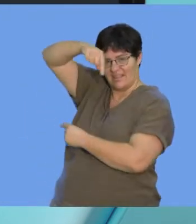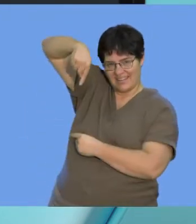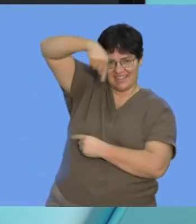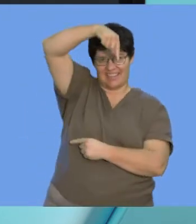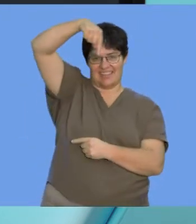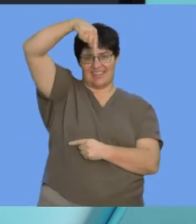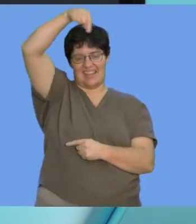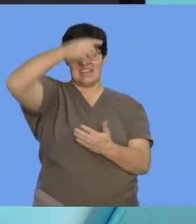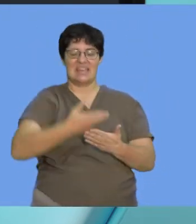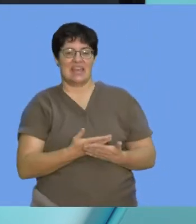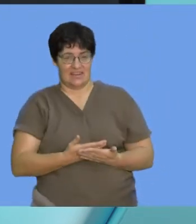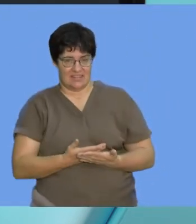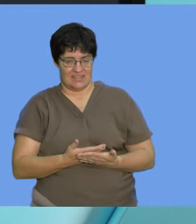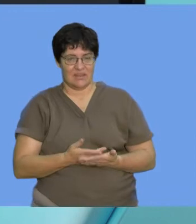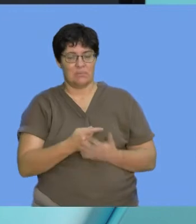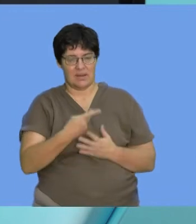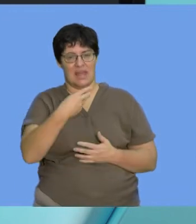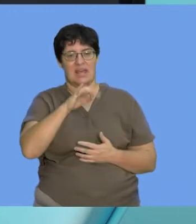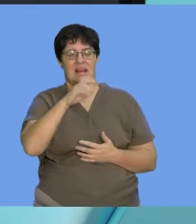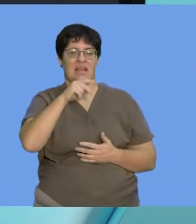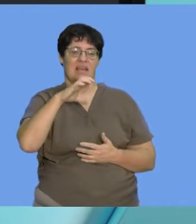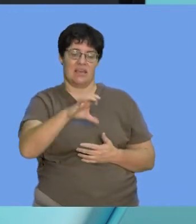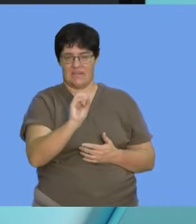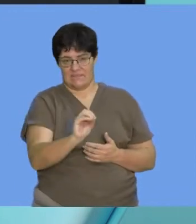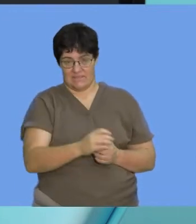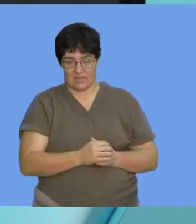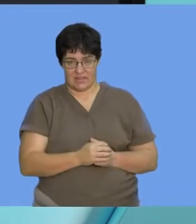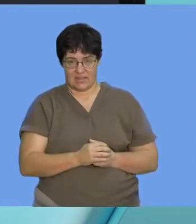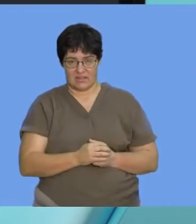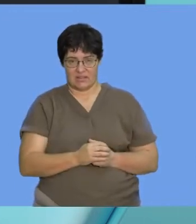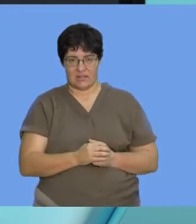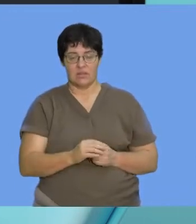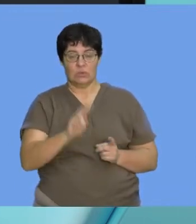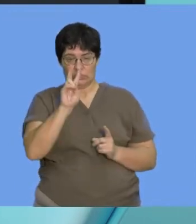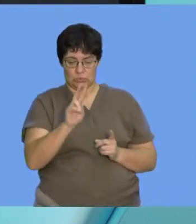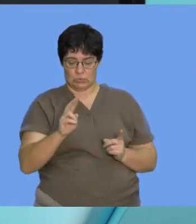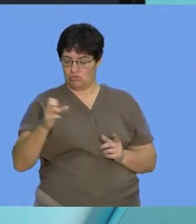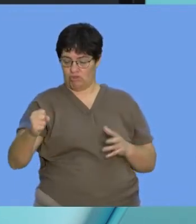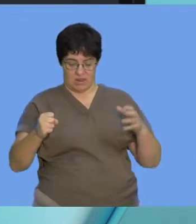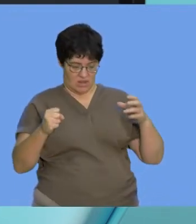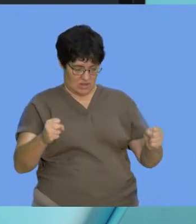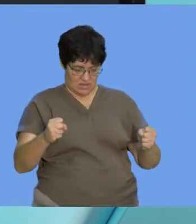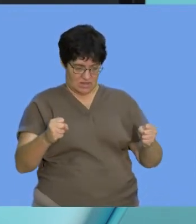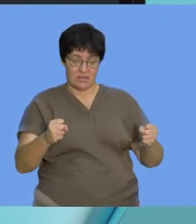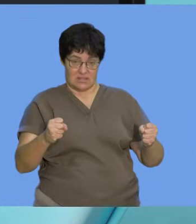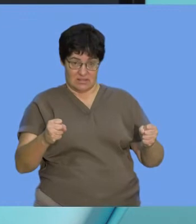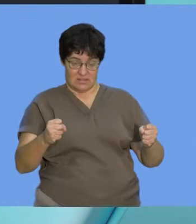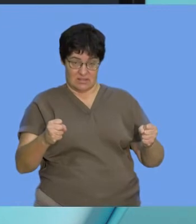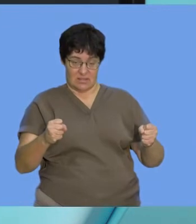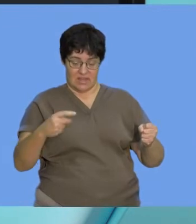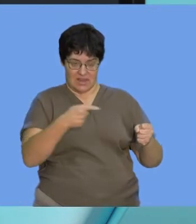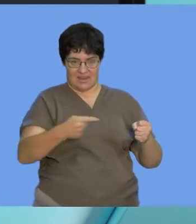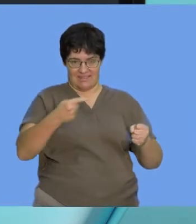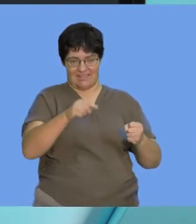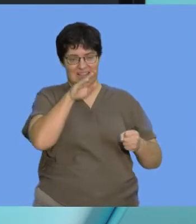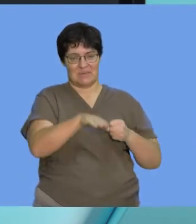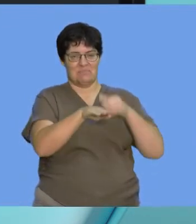a helical pathway. And that is essentially what a helix is. So you've got two sets of struts that you can hold